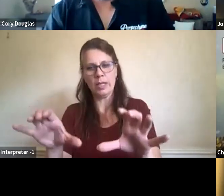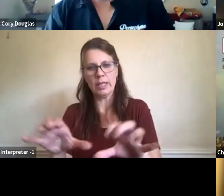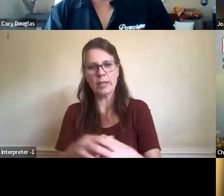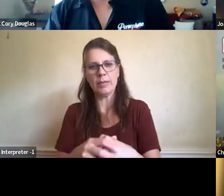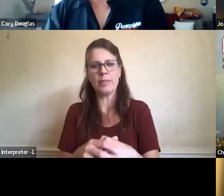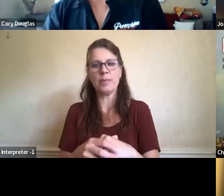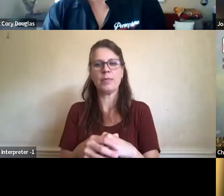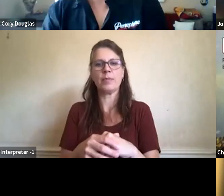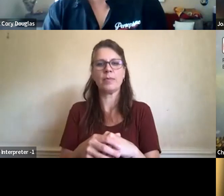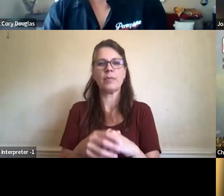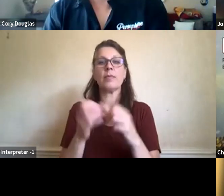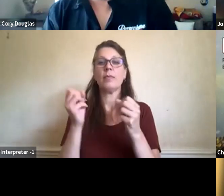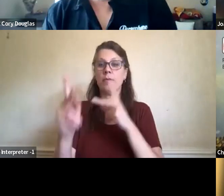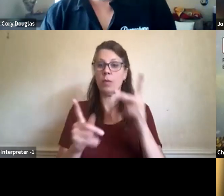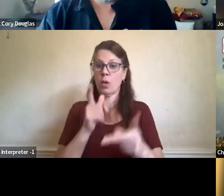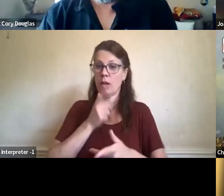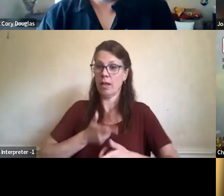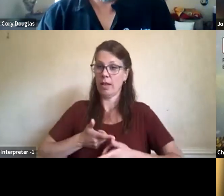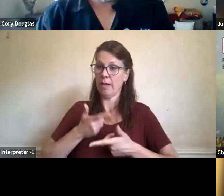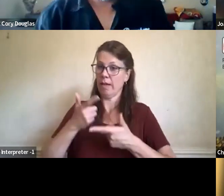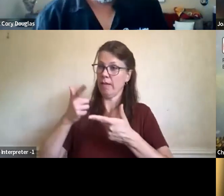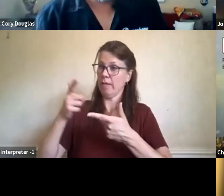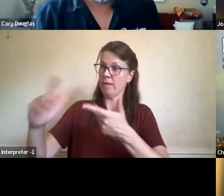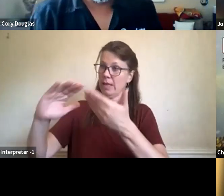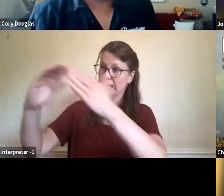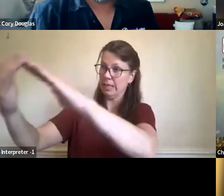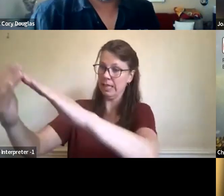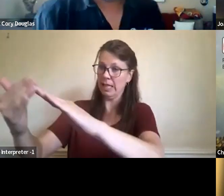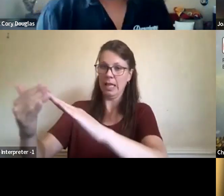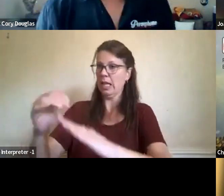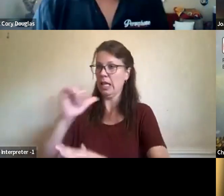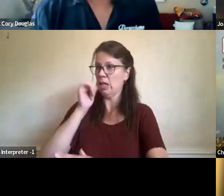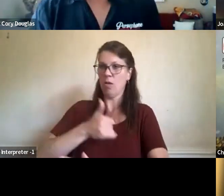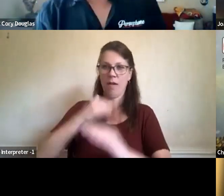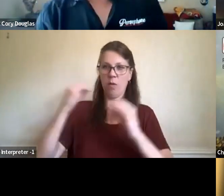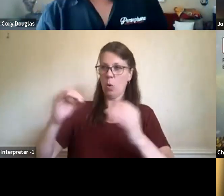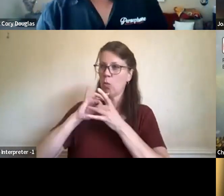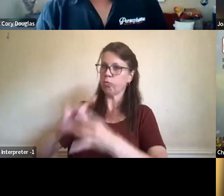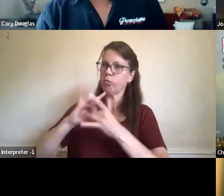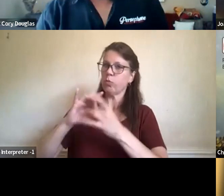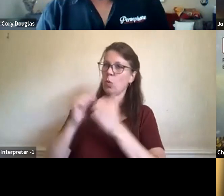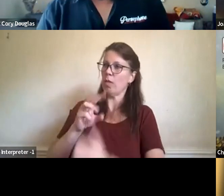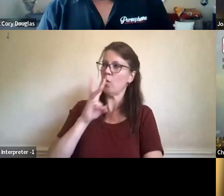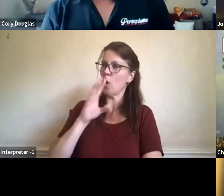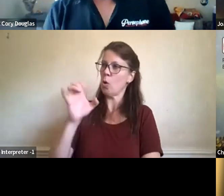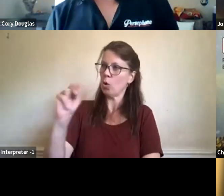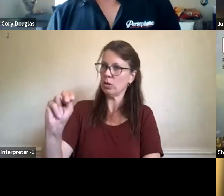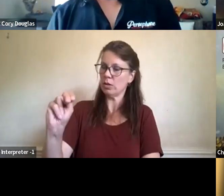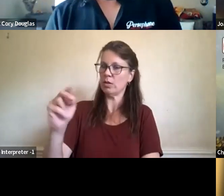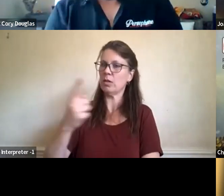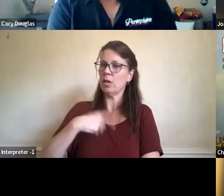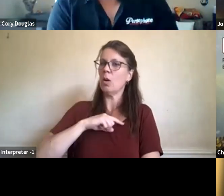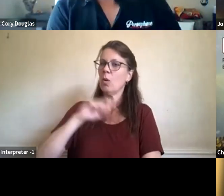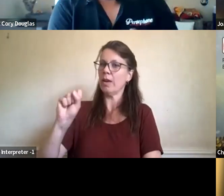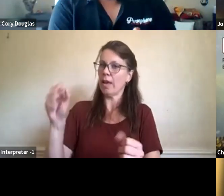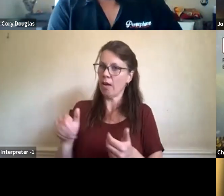environments are disconnected from the ocean. And so we have something to offer our